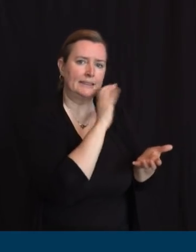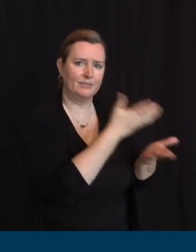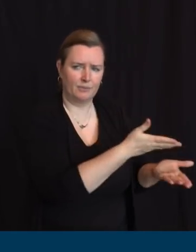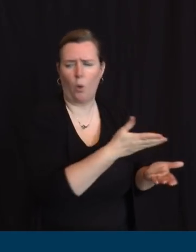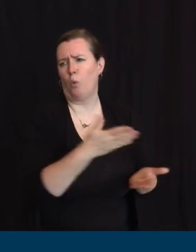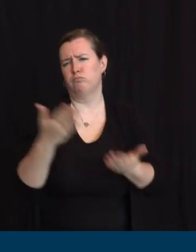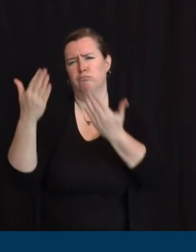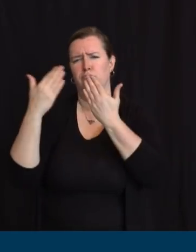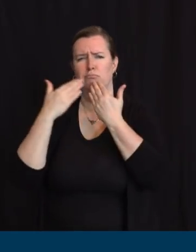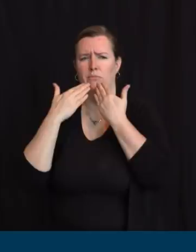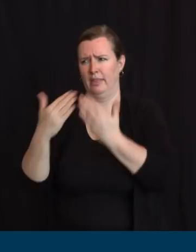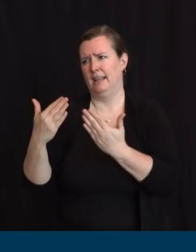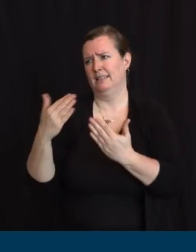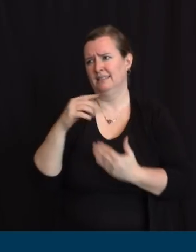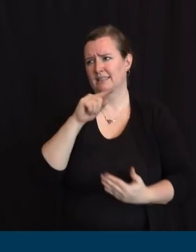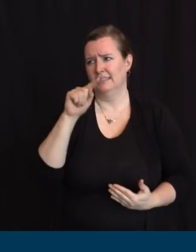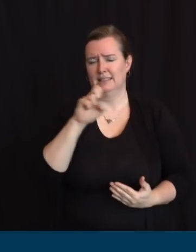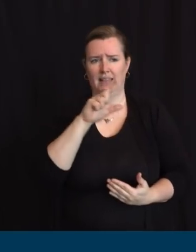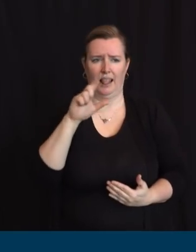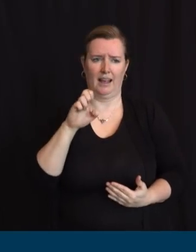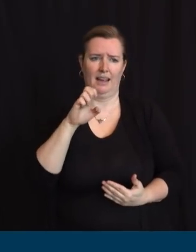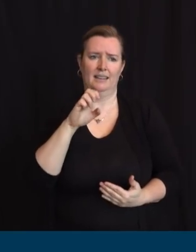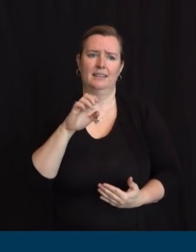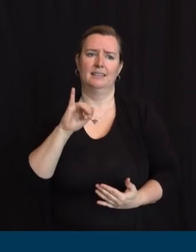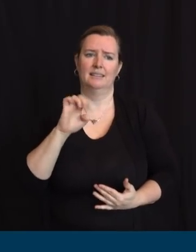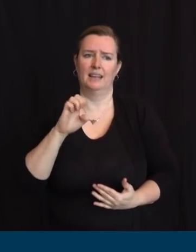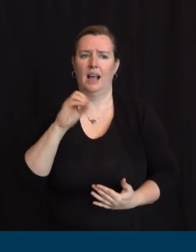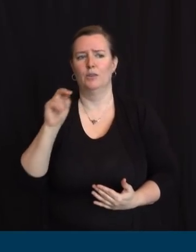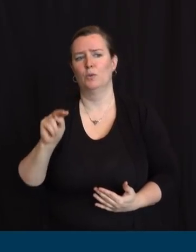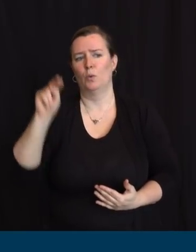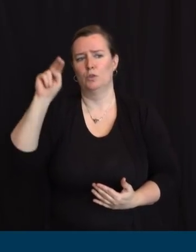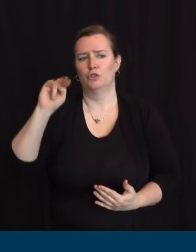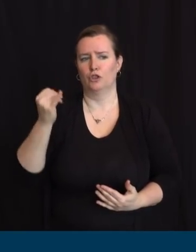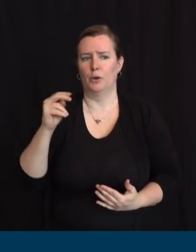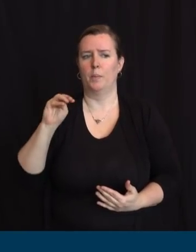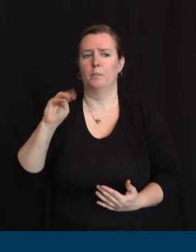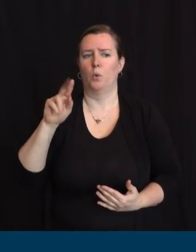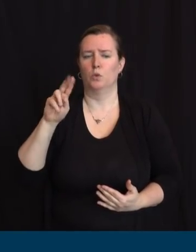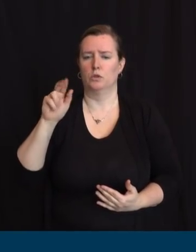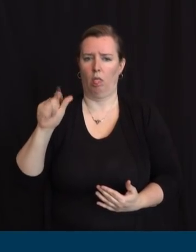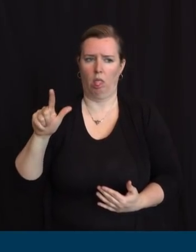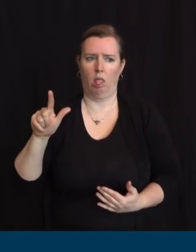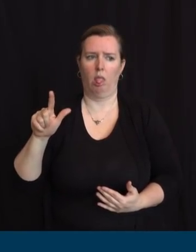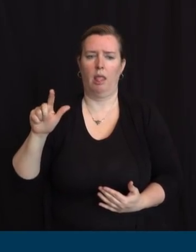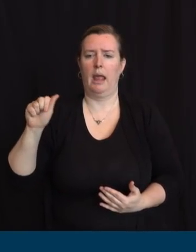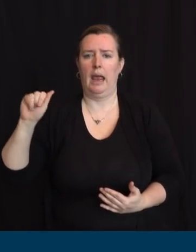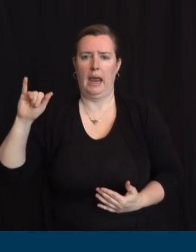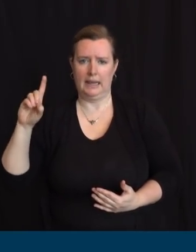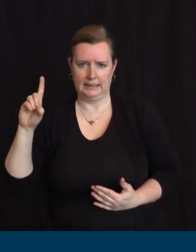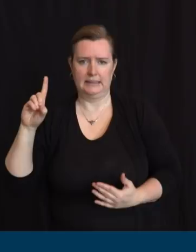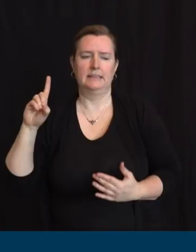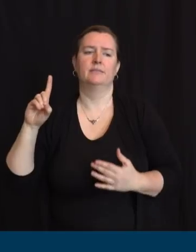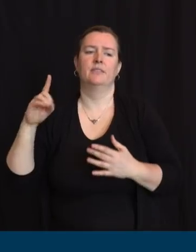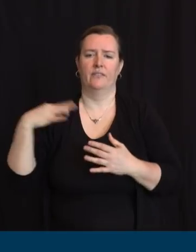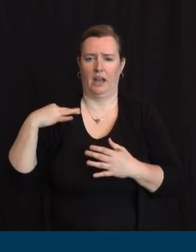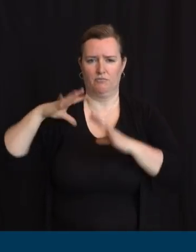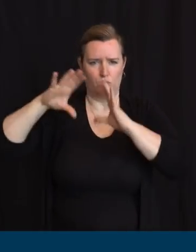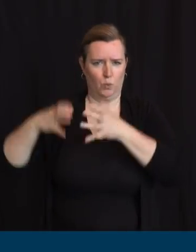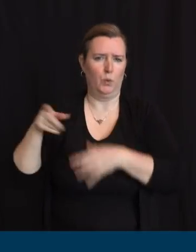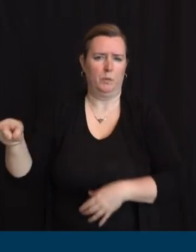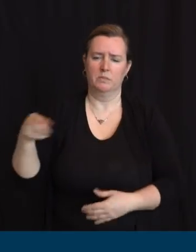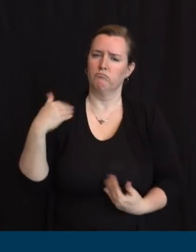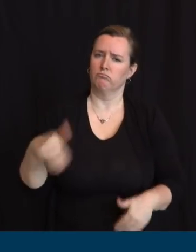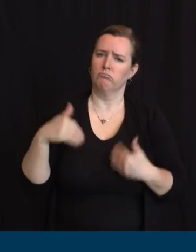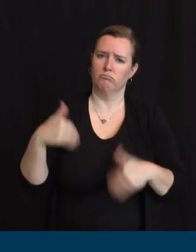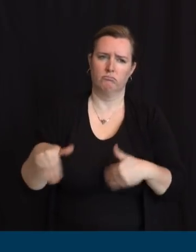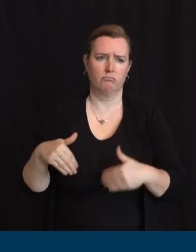we thank you. Again, please keep sharing your stories of New Jersey's unsung heroes. We know they're in every community